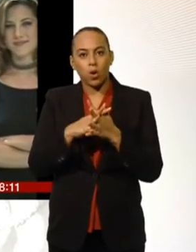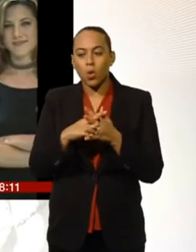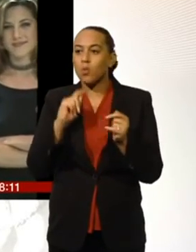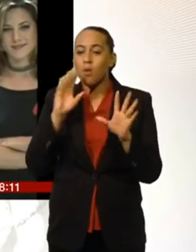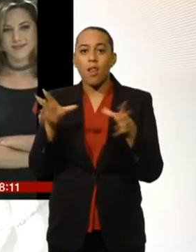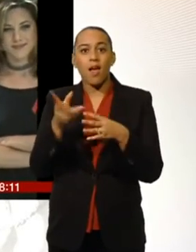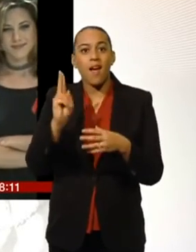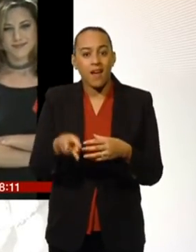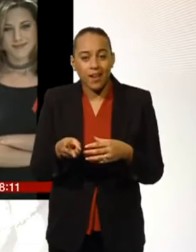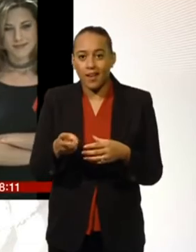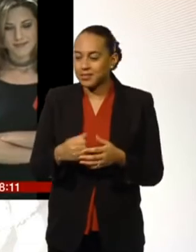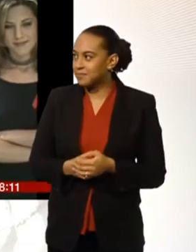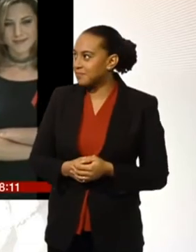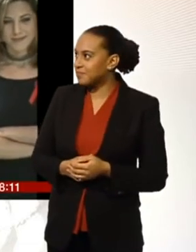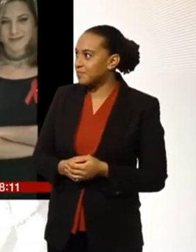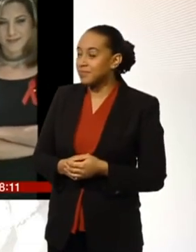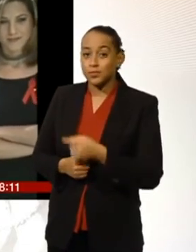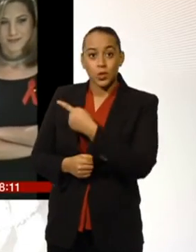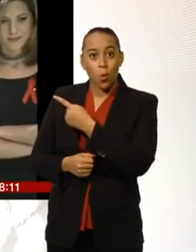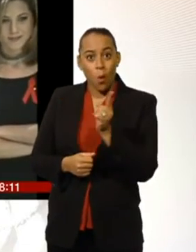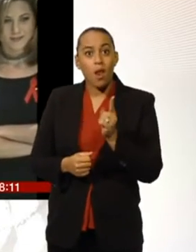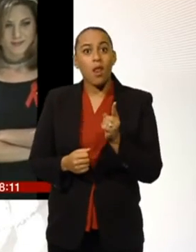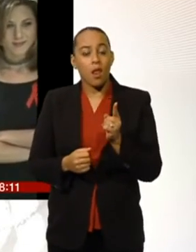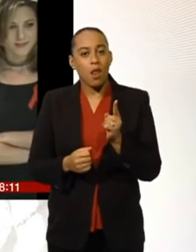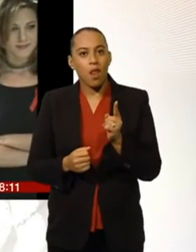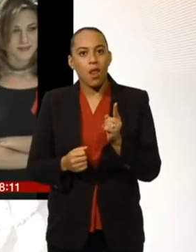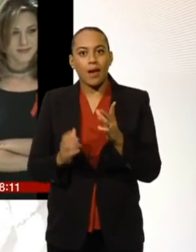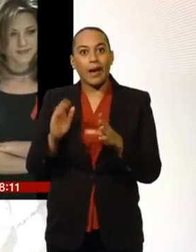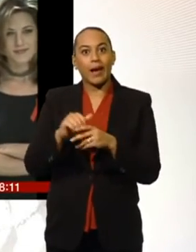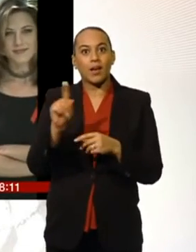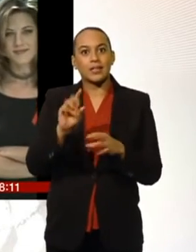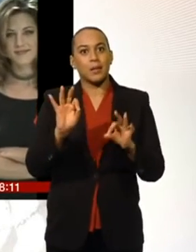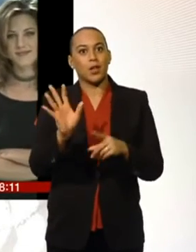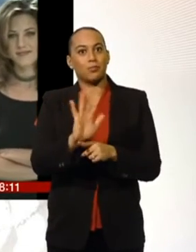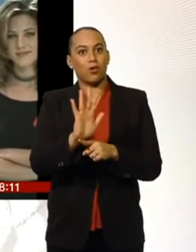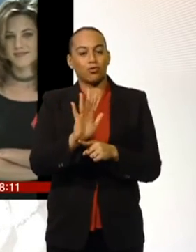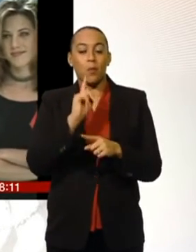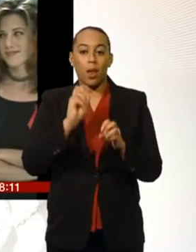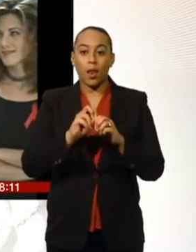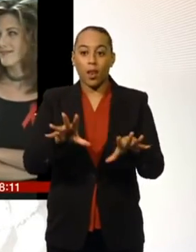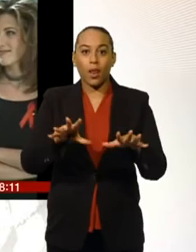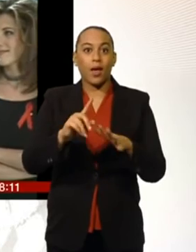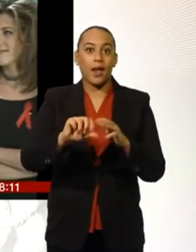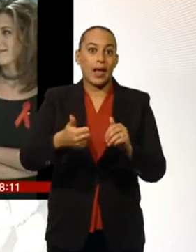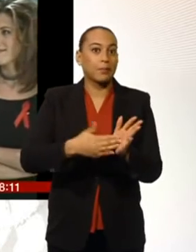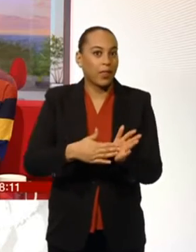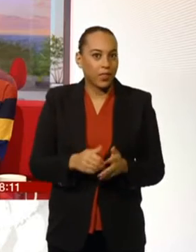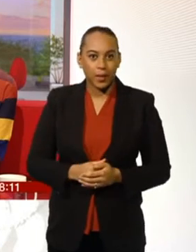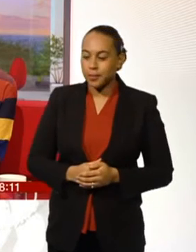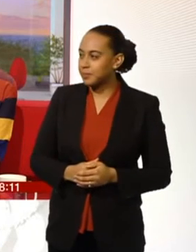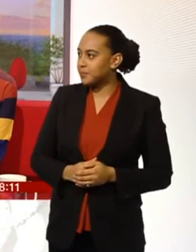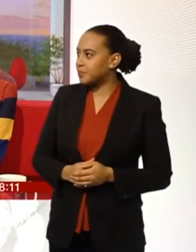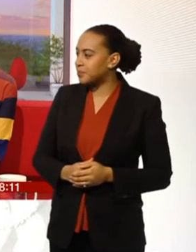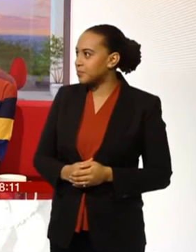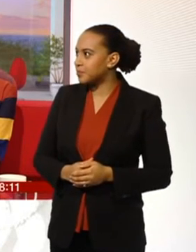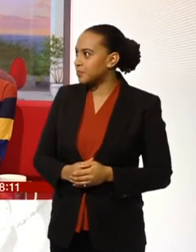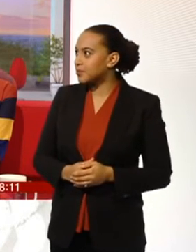Kudrow, Matt LeBlanc, Matthew Perry and David Schwimmer all featuring in the special program which will air next month. A